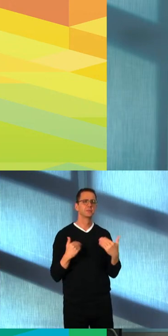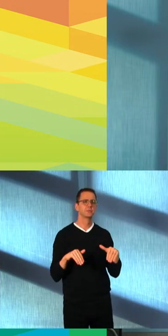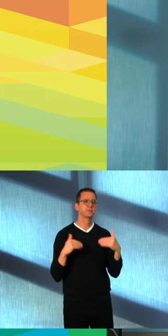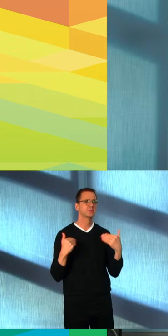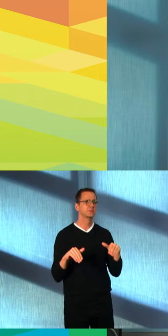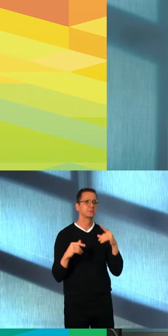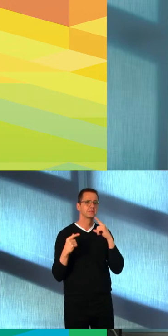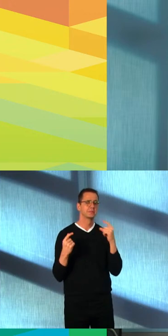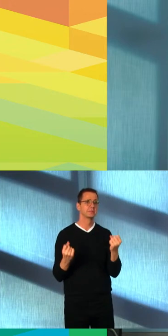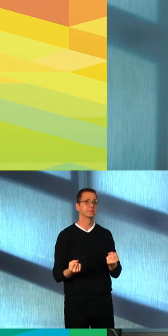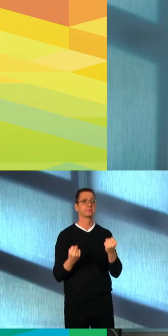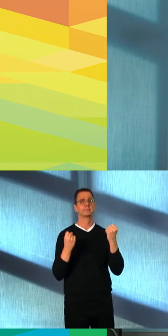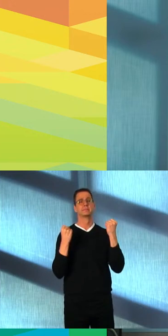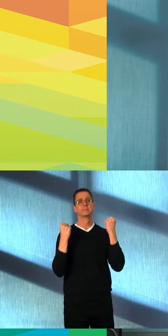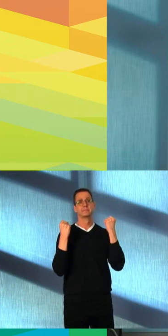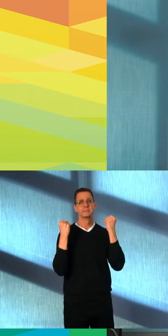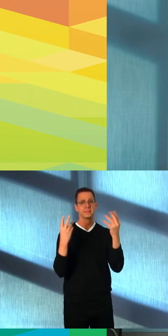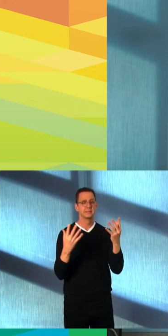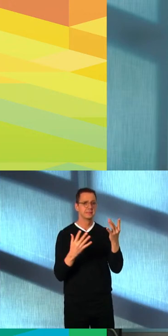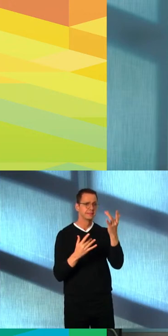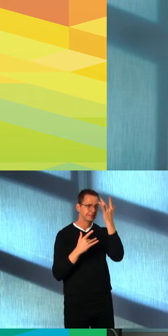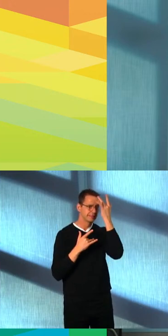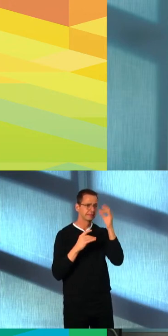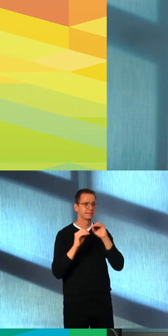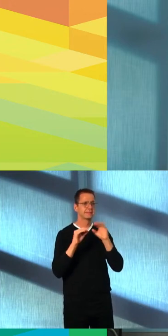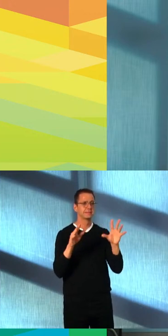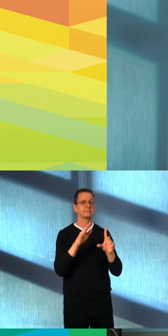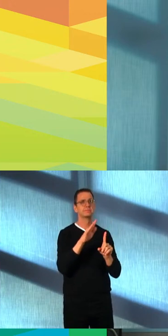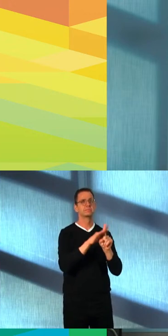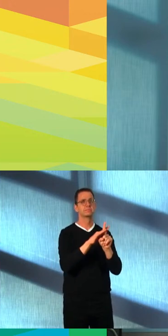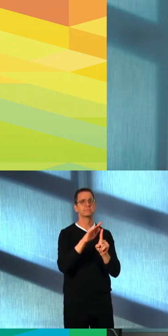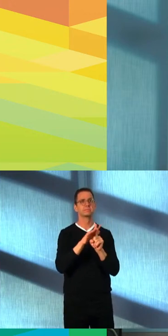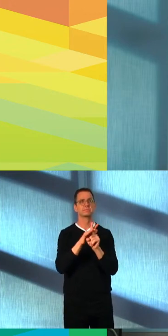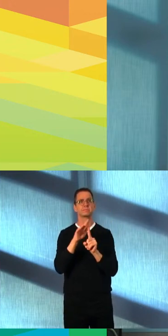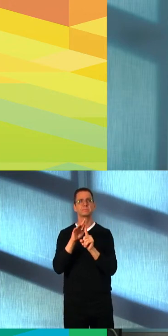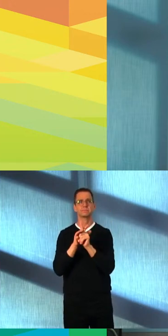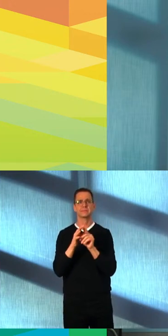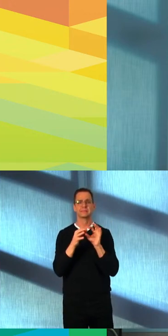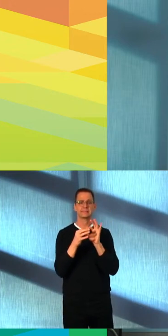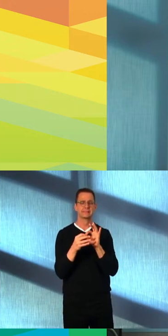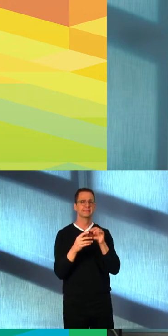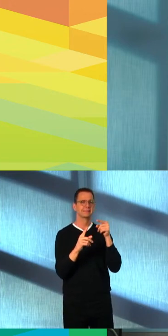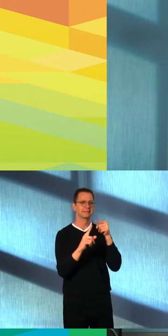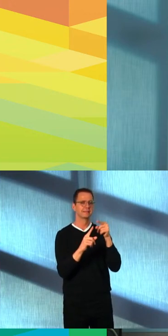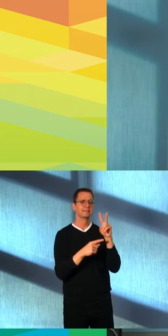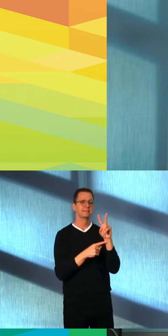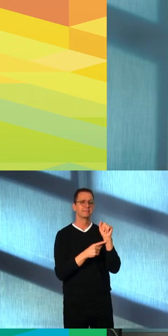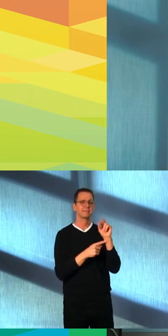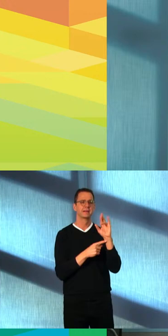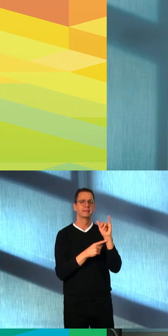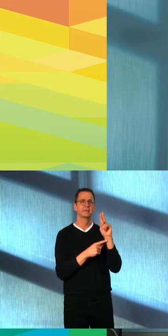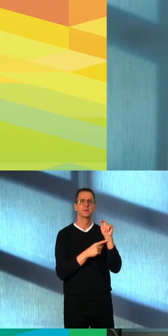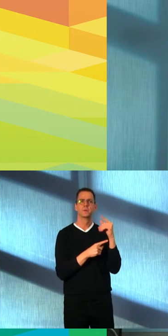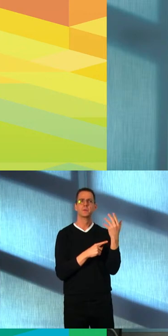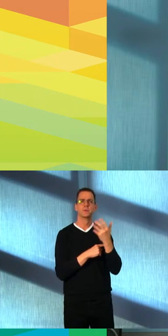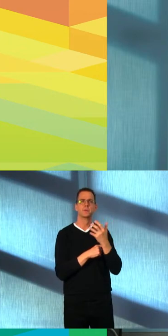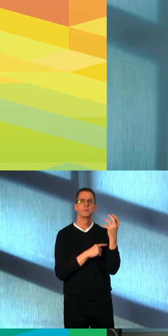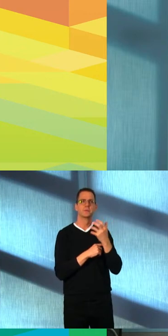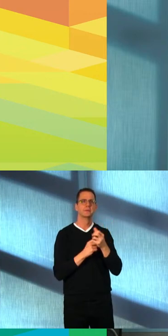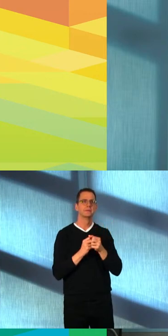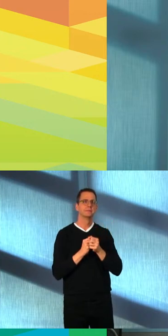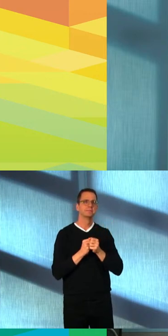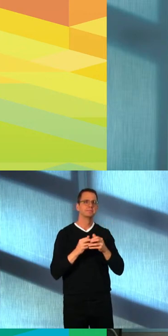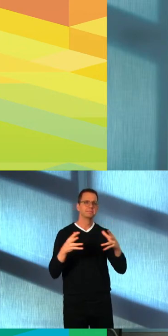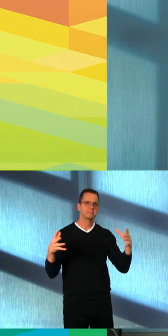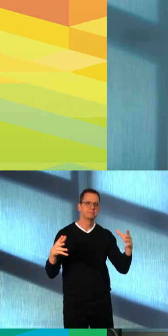health guidelines and restrictions has never been more crucial. If you paid attention to news around the variants, regardless of